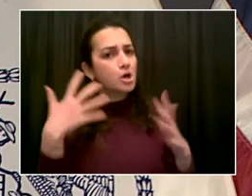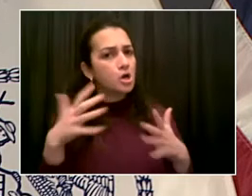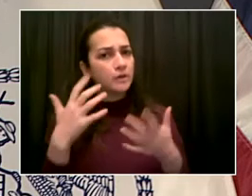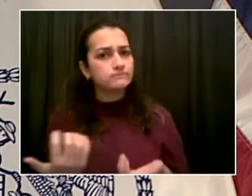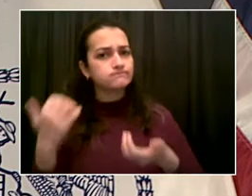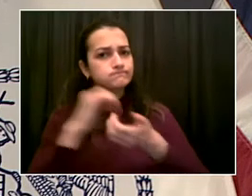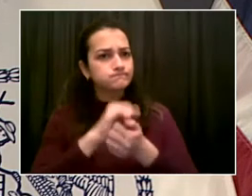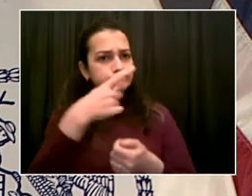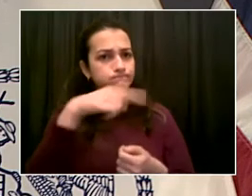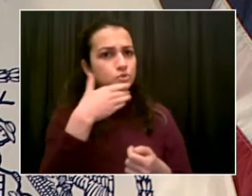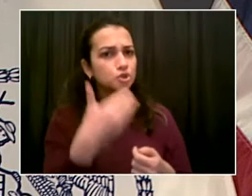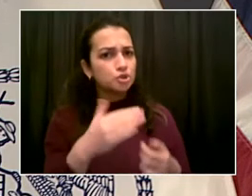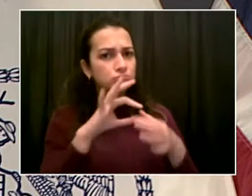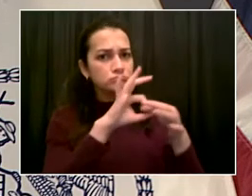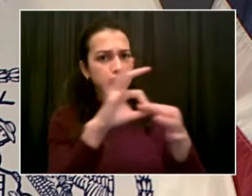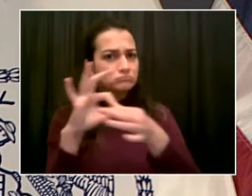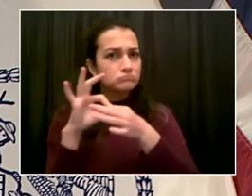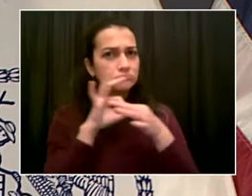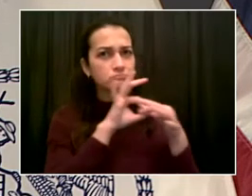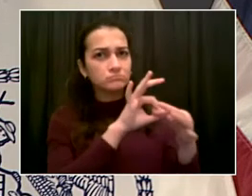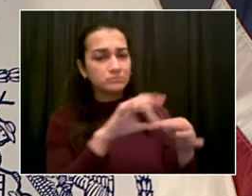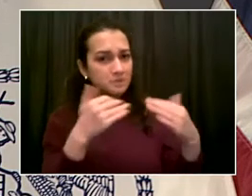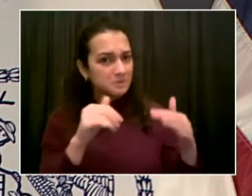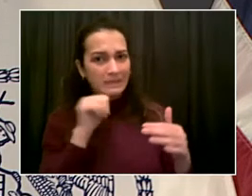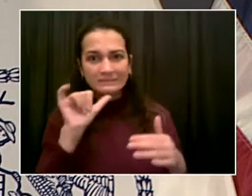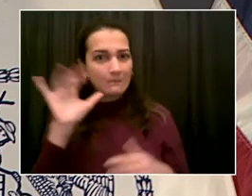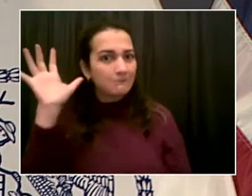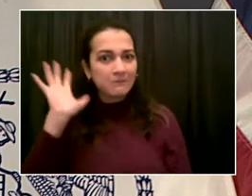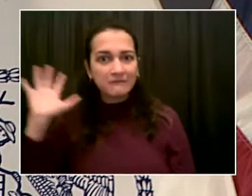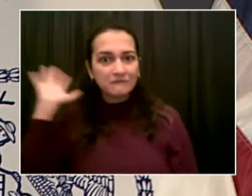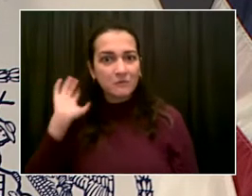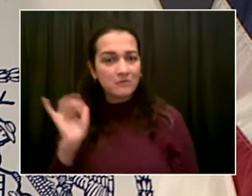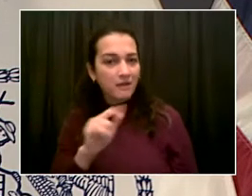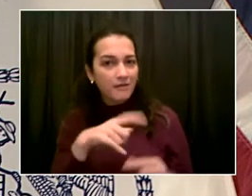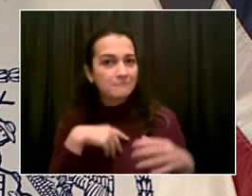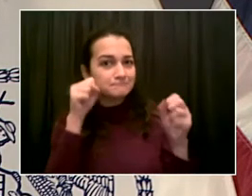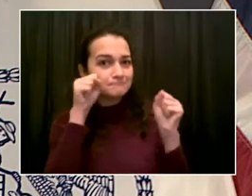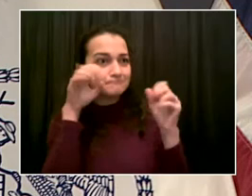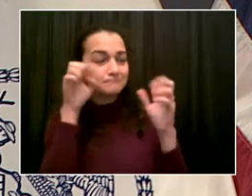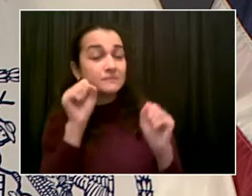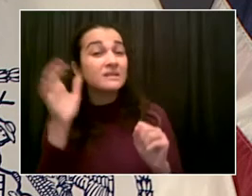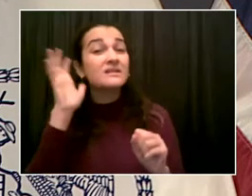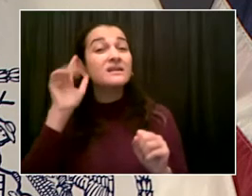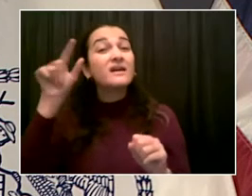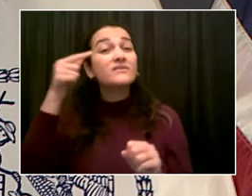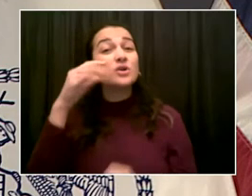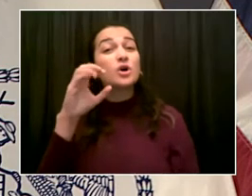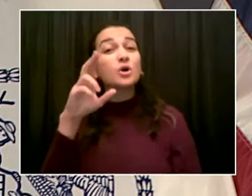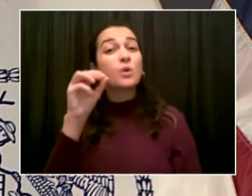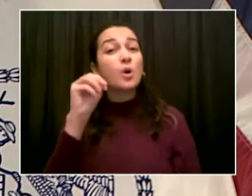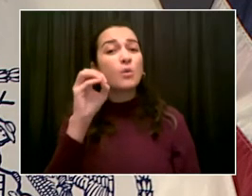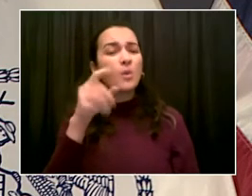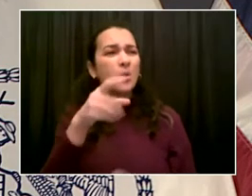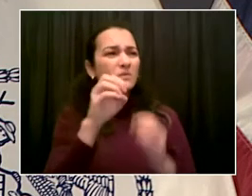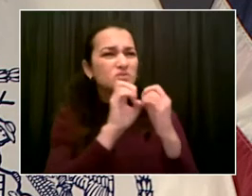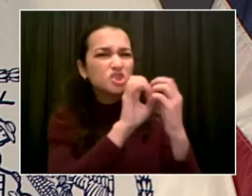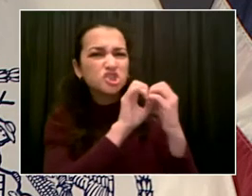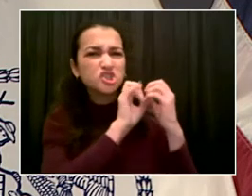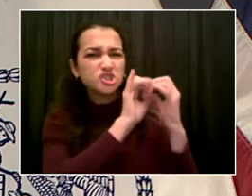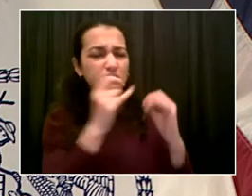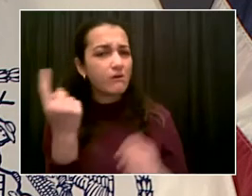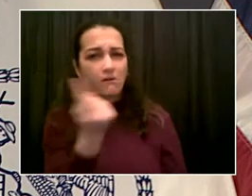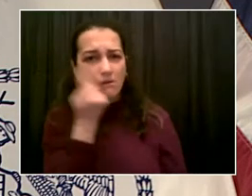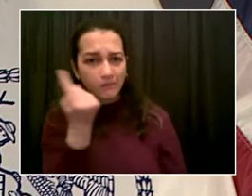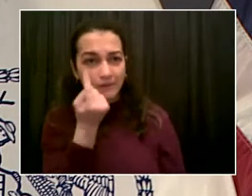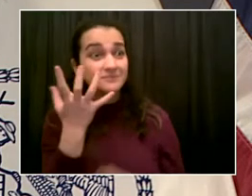You're coordinating not only with Mayor-elect Adams, but also with Governor Hochul. I wonder what you think